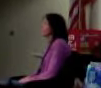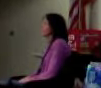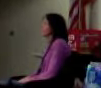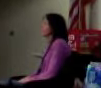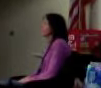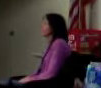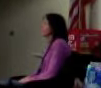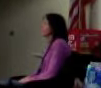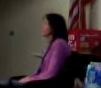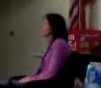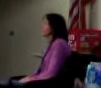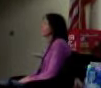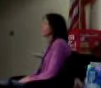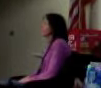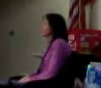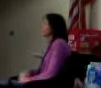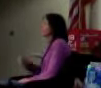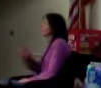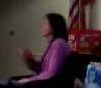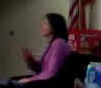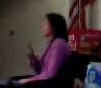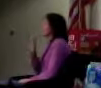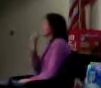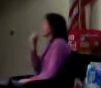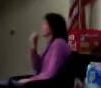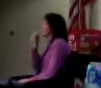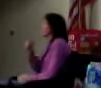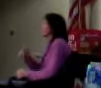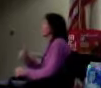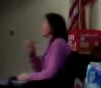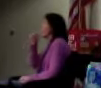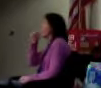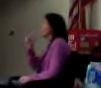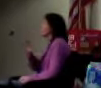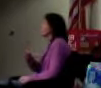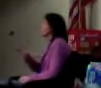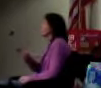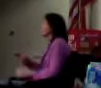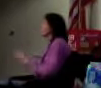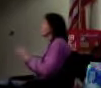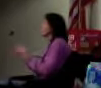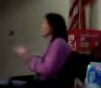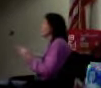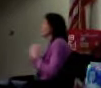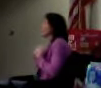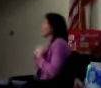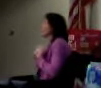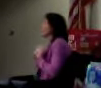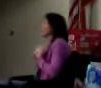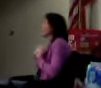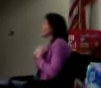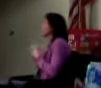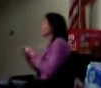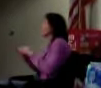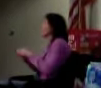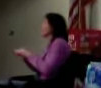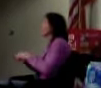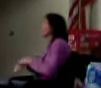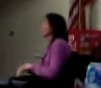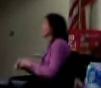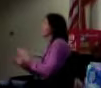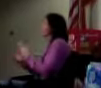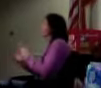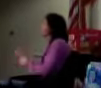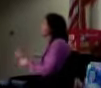The unique story of my favorite meal is, every Christmas, my family has for Christmas chili dogs. Our Christmas meal is chili